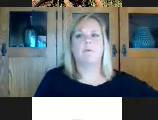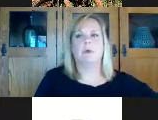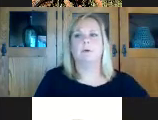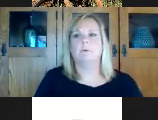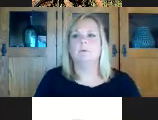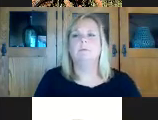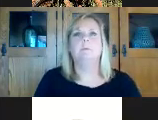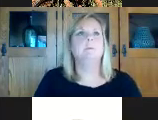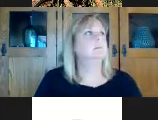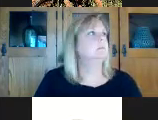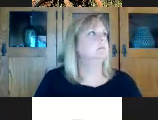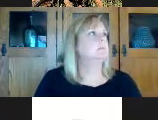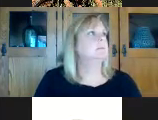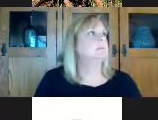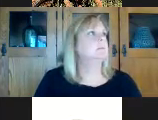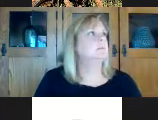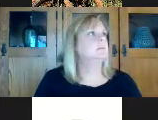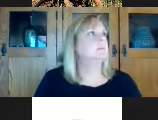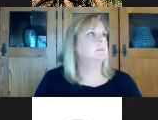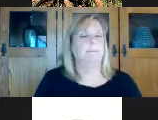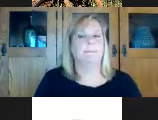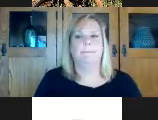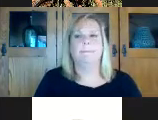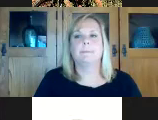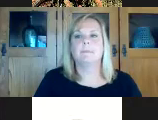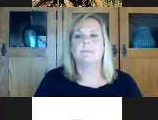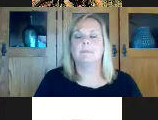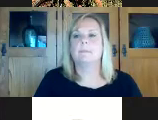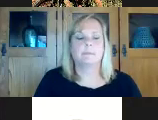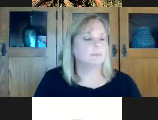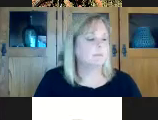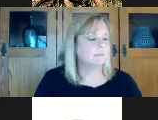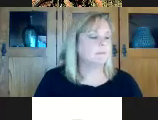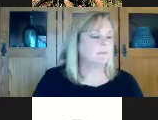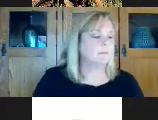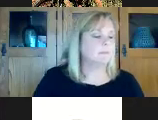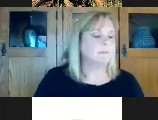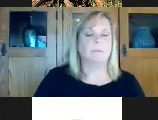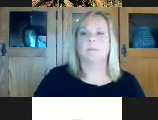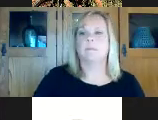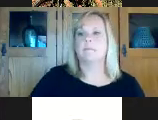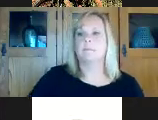we don't know we don't have enough information here but she might